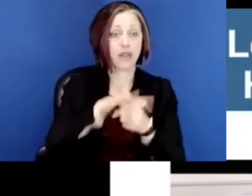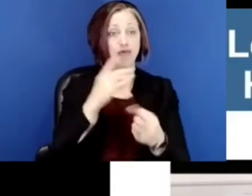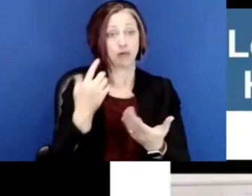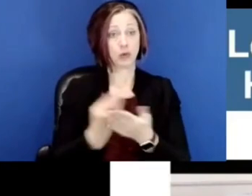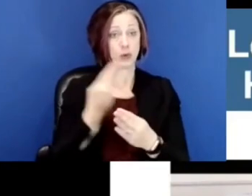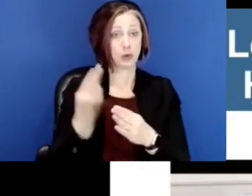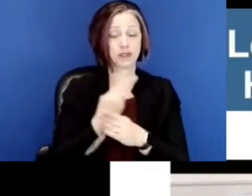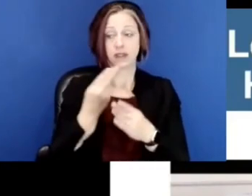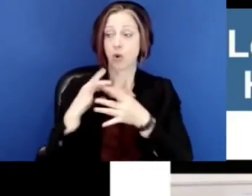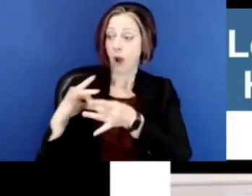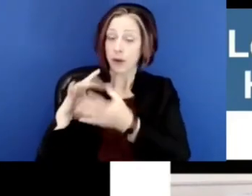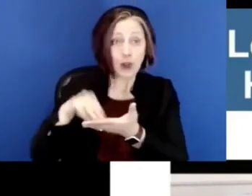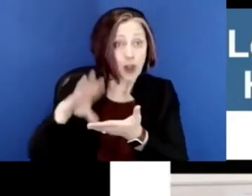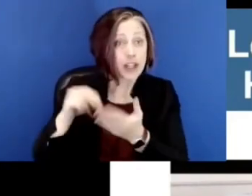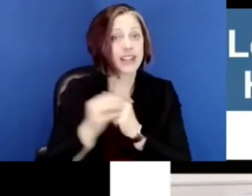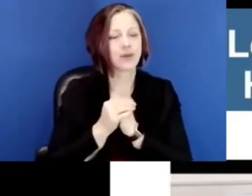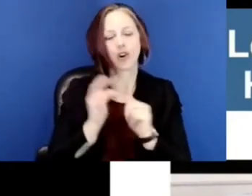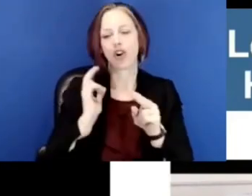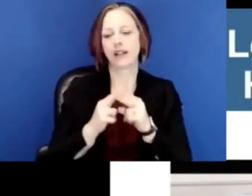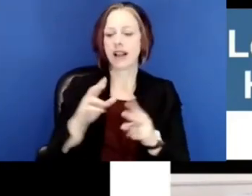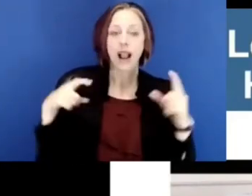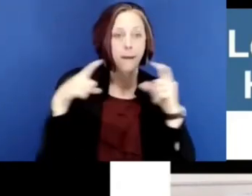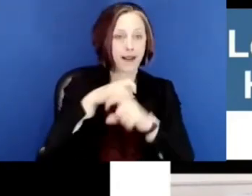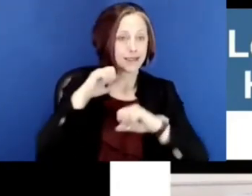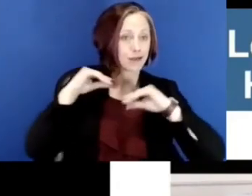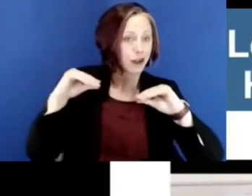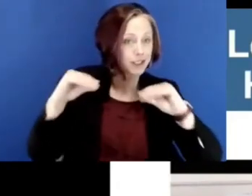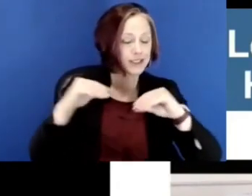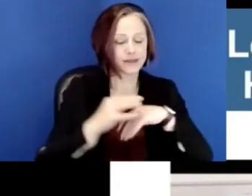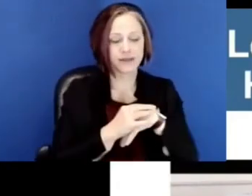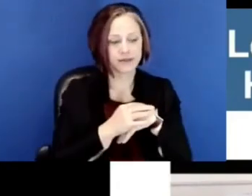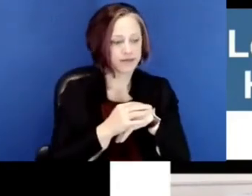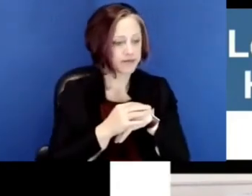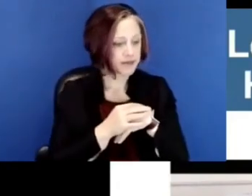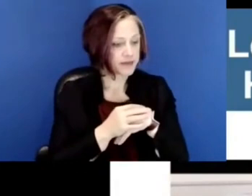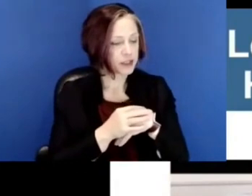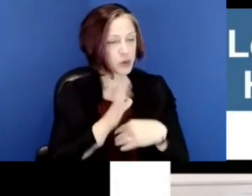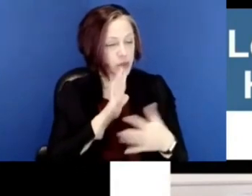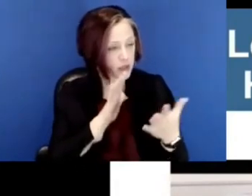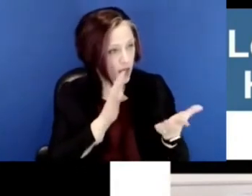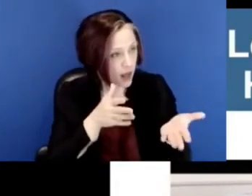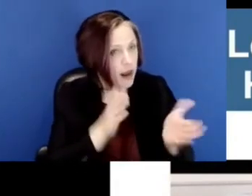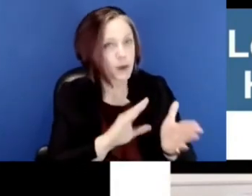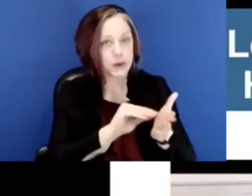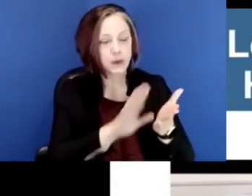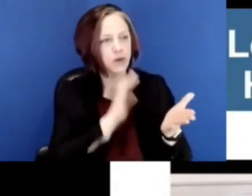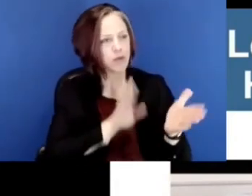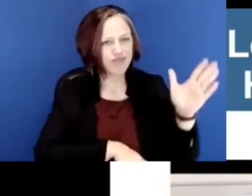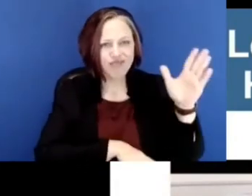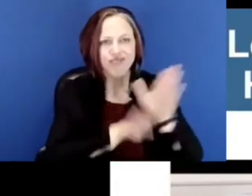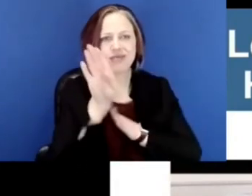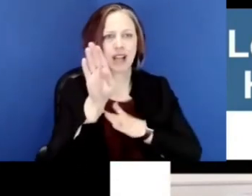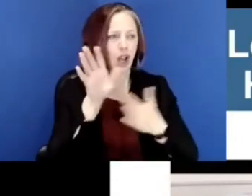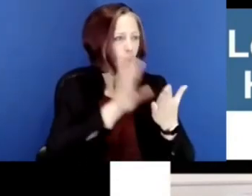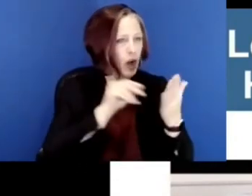available to use cooperative learning in what's called complex instruction to really enable students